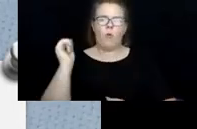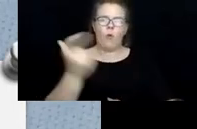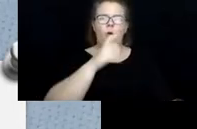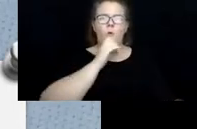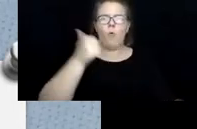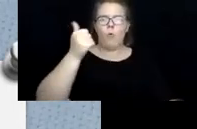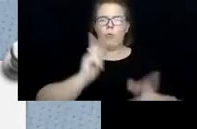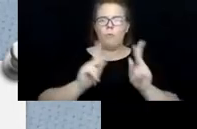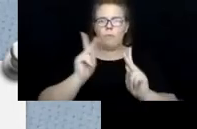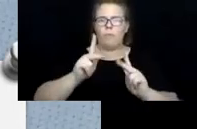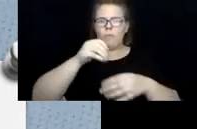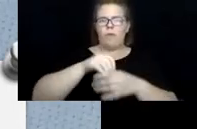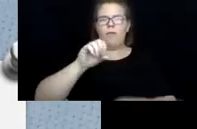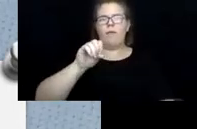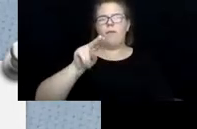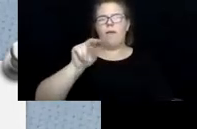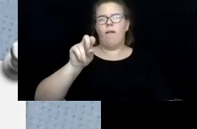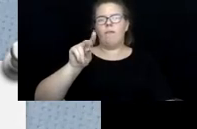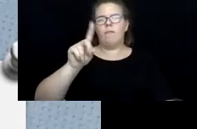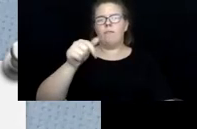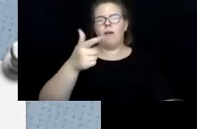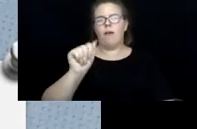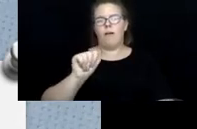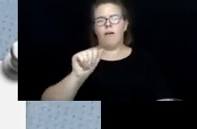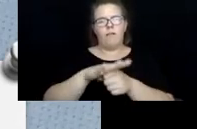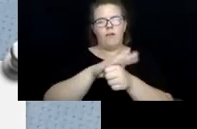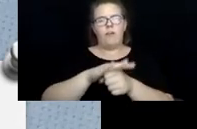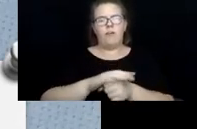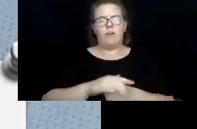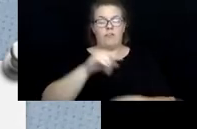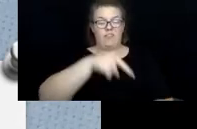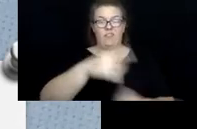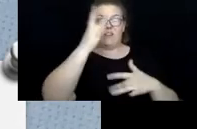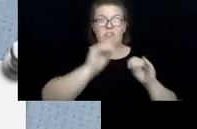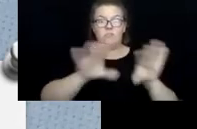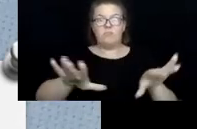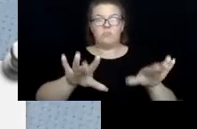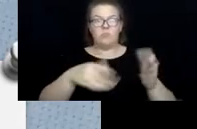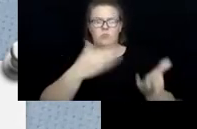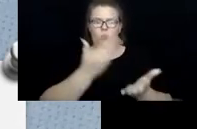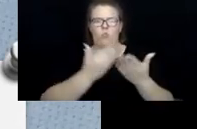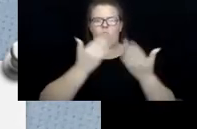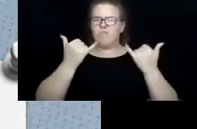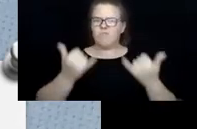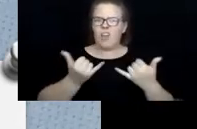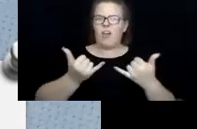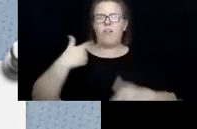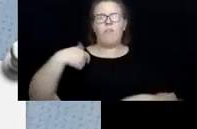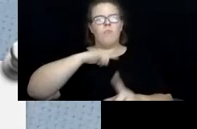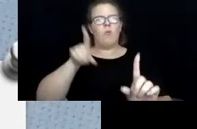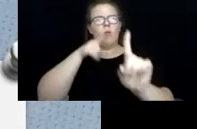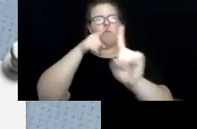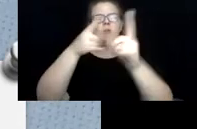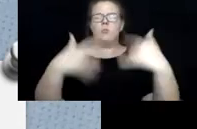County. And this pandemic has shown us that now, more than ever, our mission resonates in